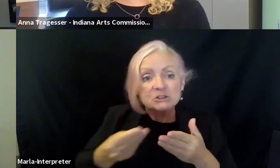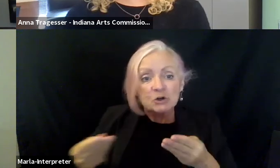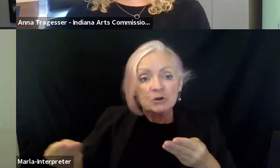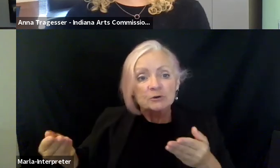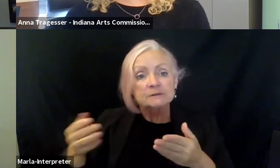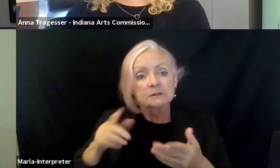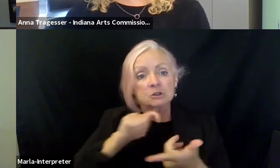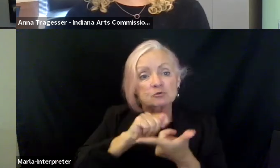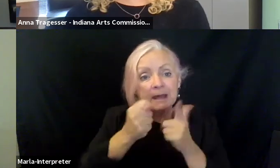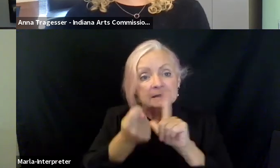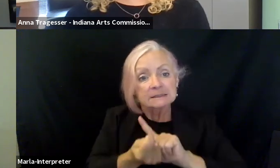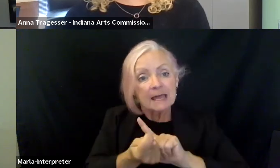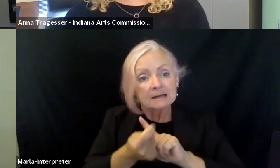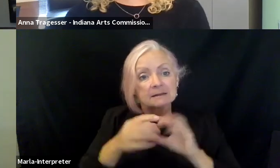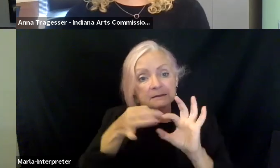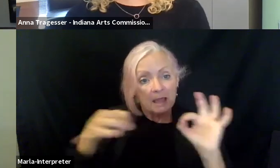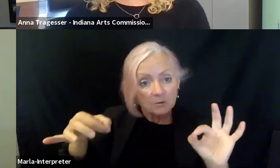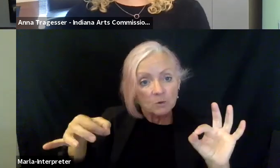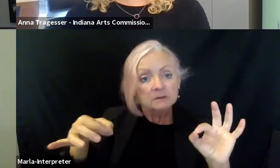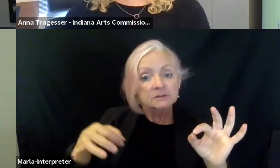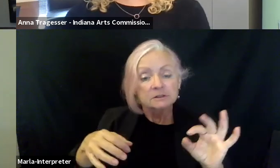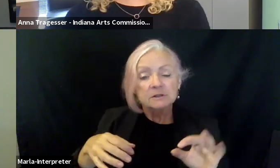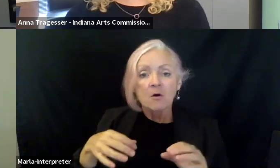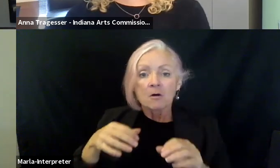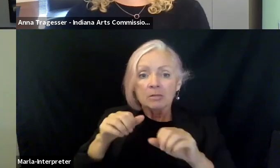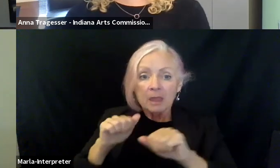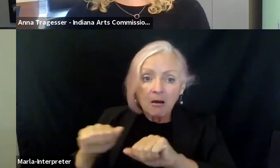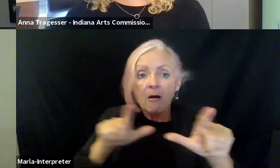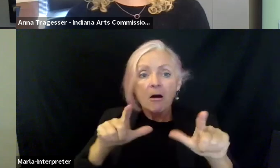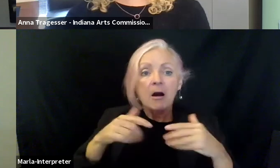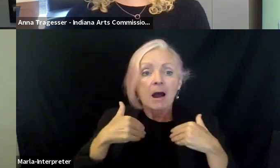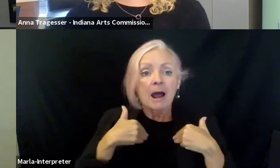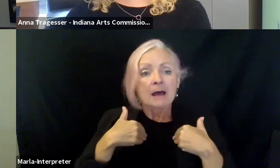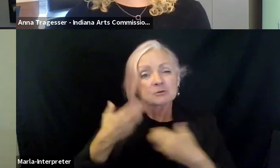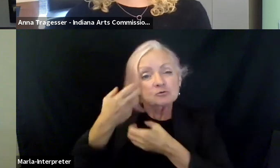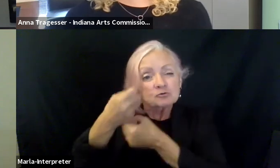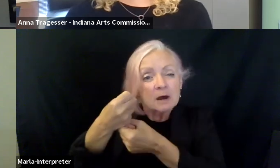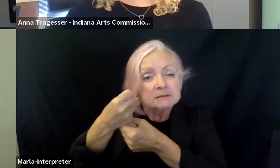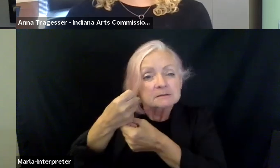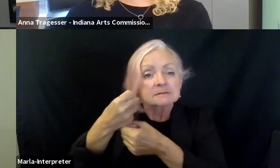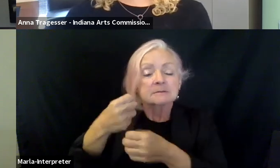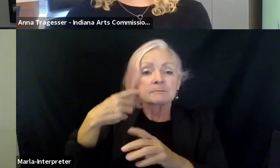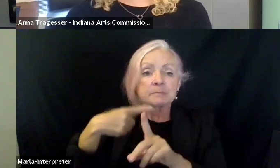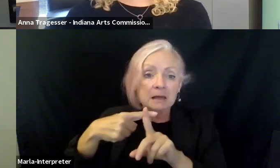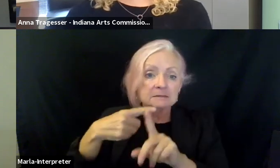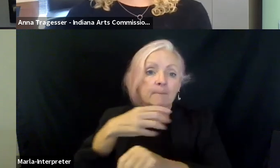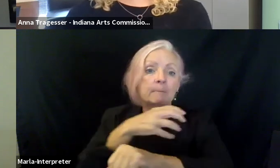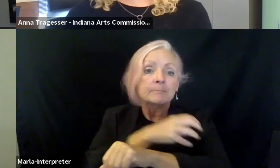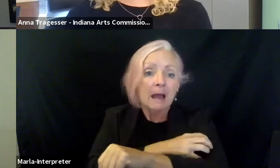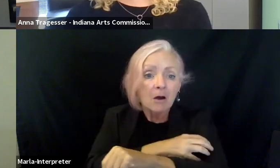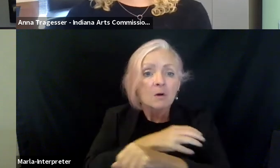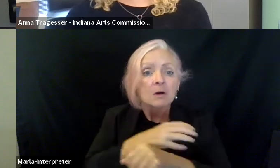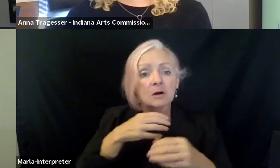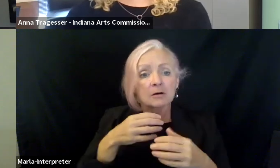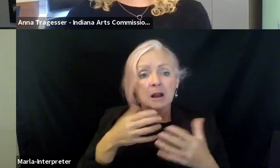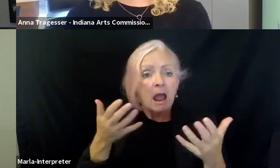really, they had power too. It, we had this trust that was built through these conversations. What